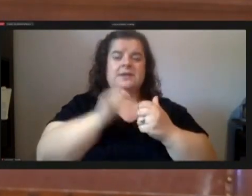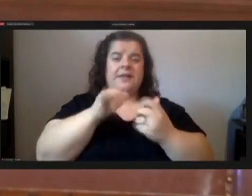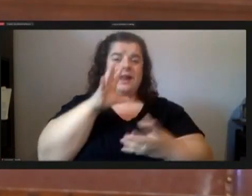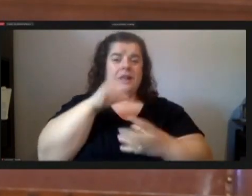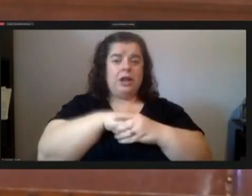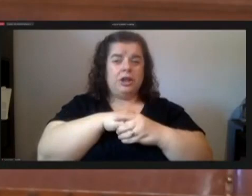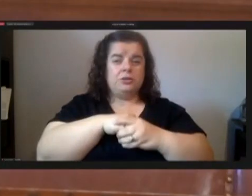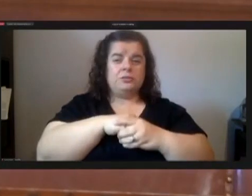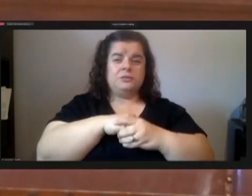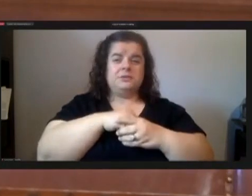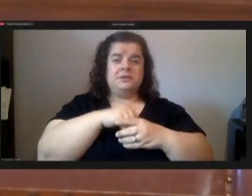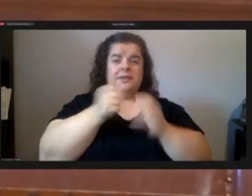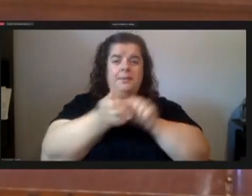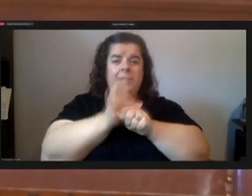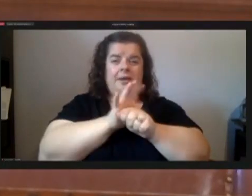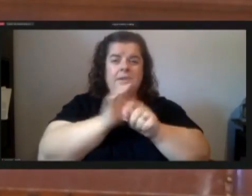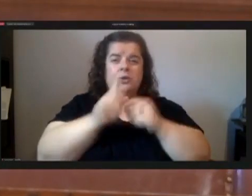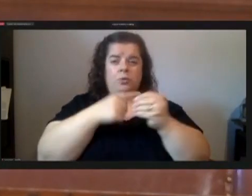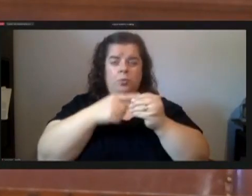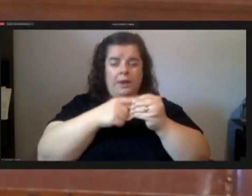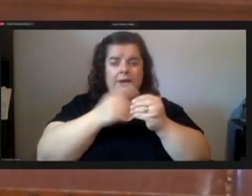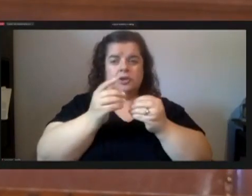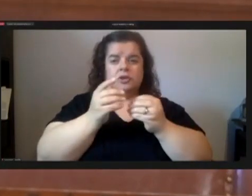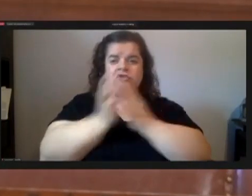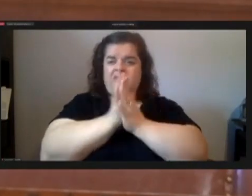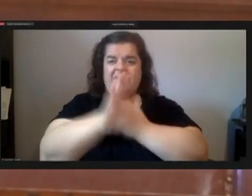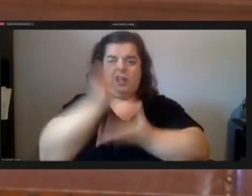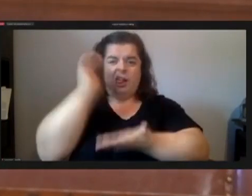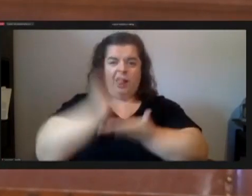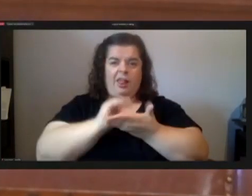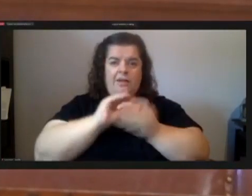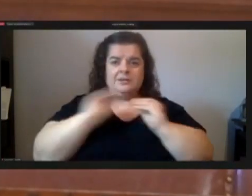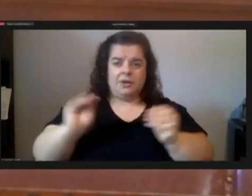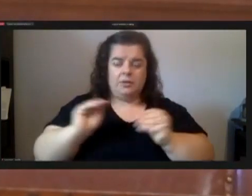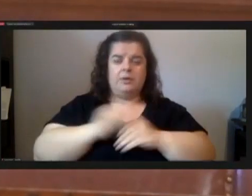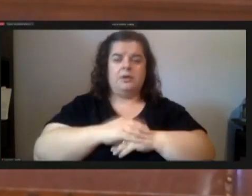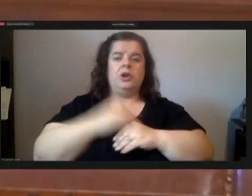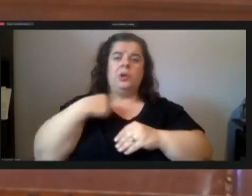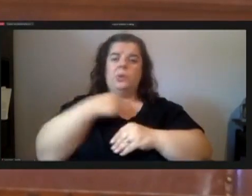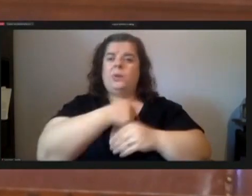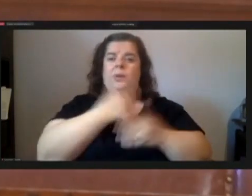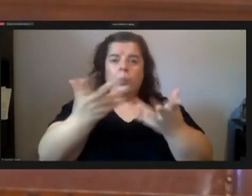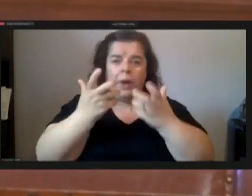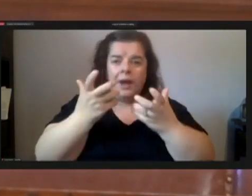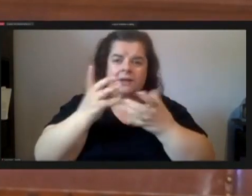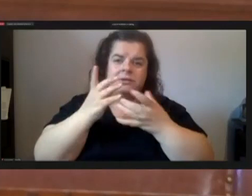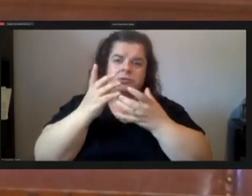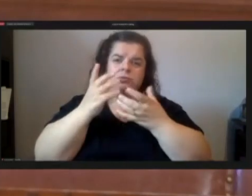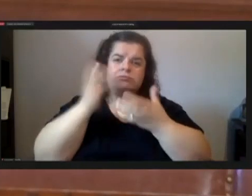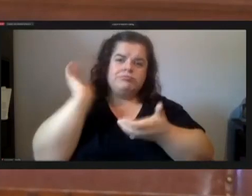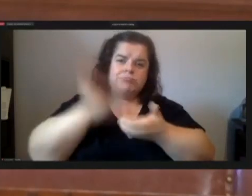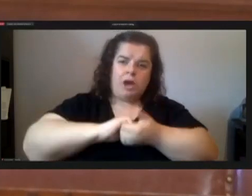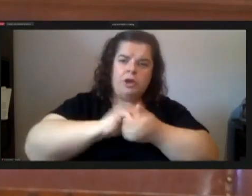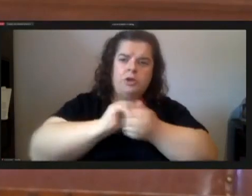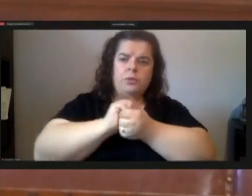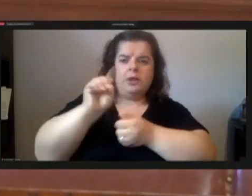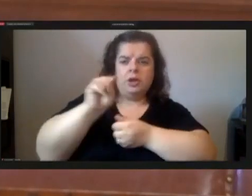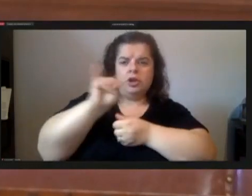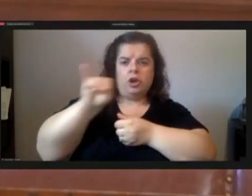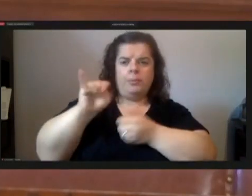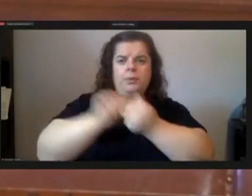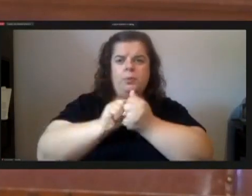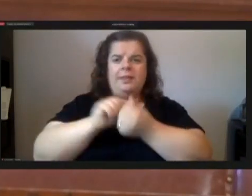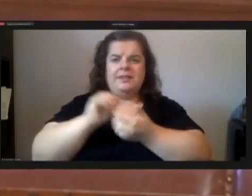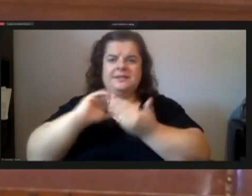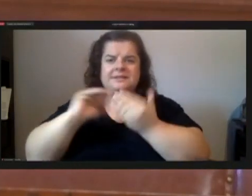dramatically so it could have been a lot worse we're willing and eager to collaborate with domi and the city on sensible comprehensive solutions